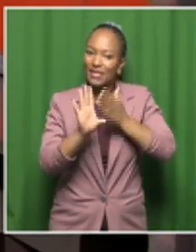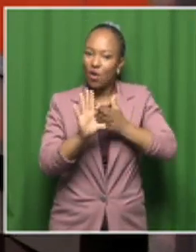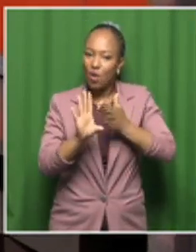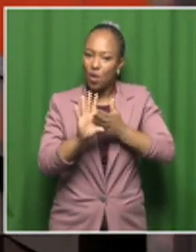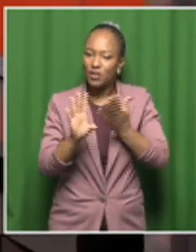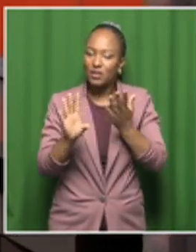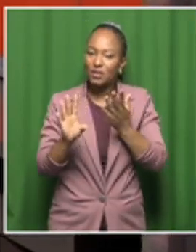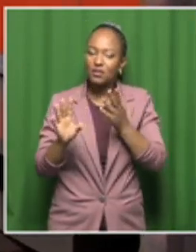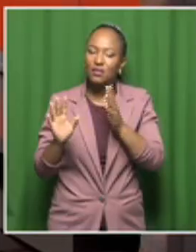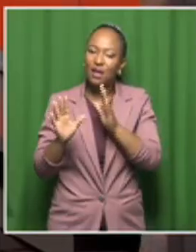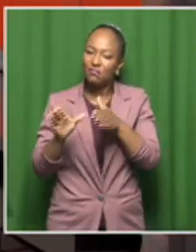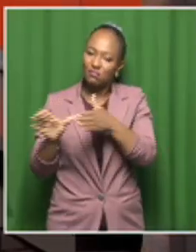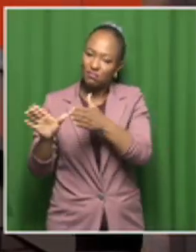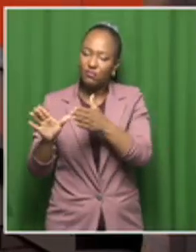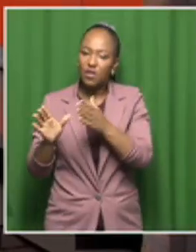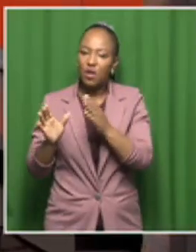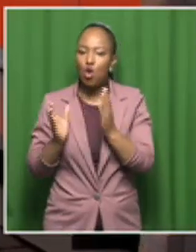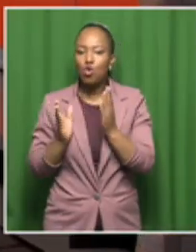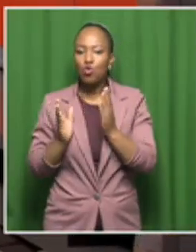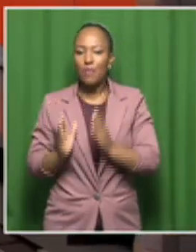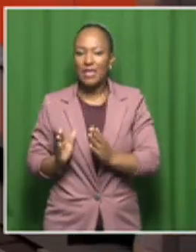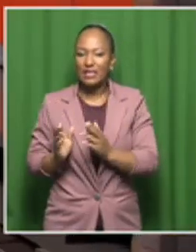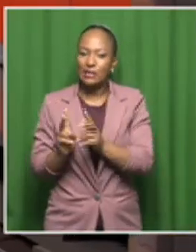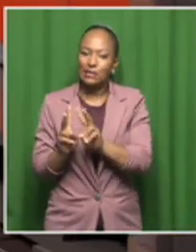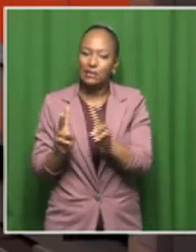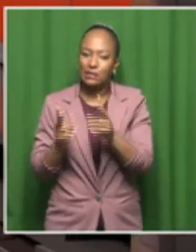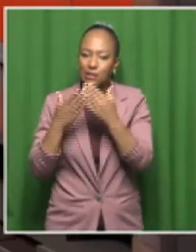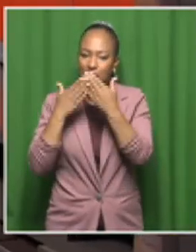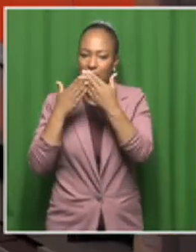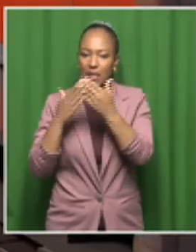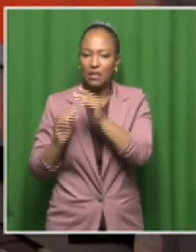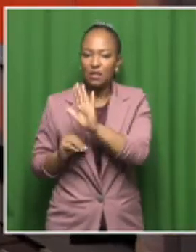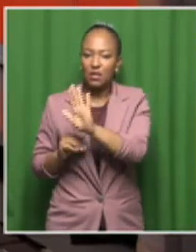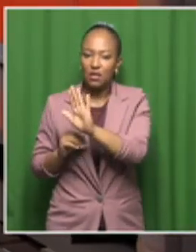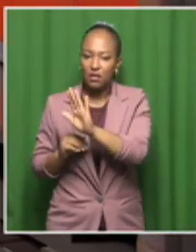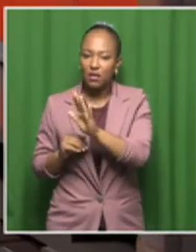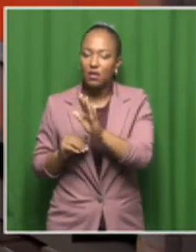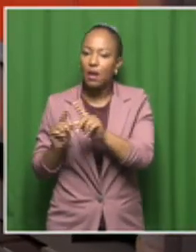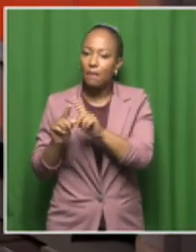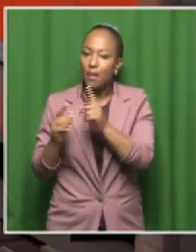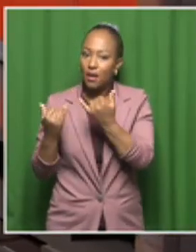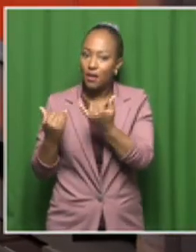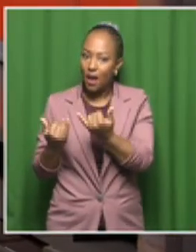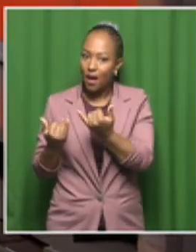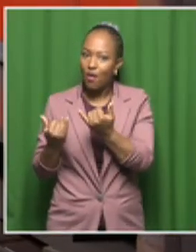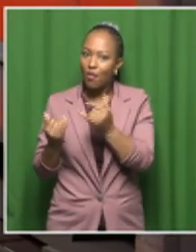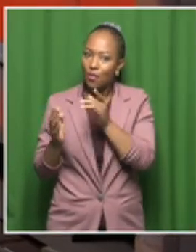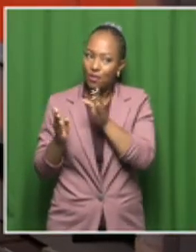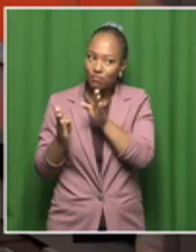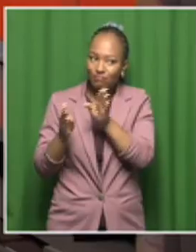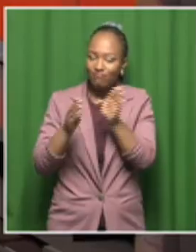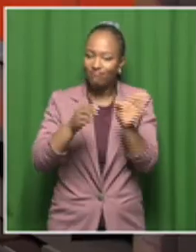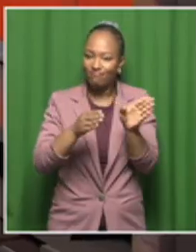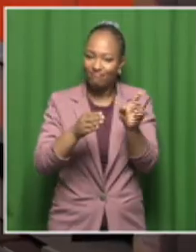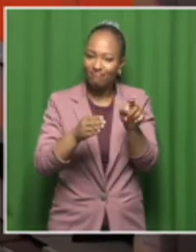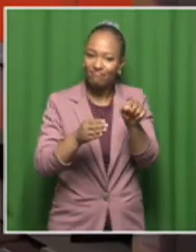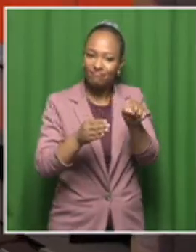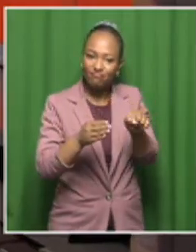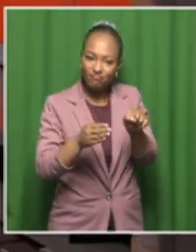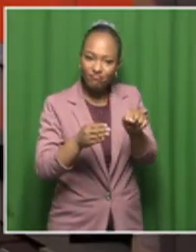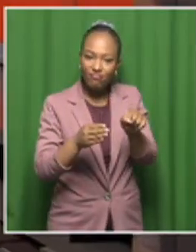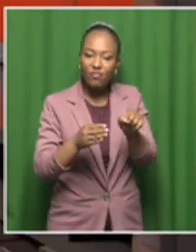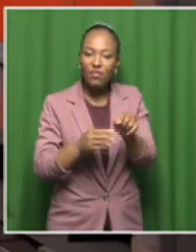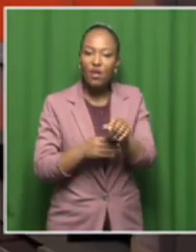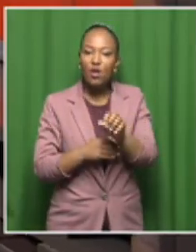the humanities that we think of but we are now moved from that main entrance and we are at the Eureka